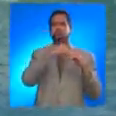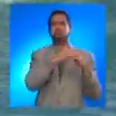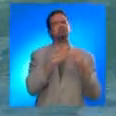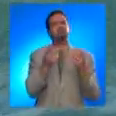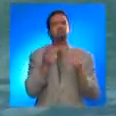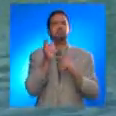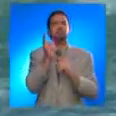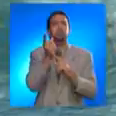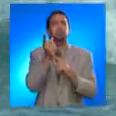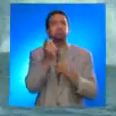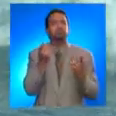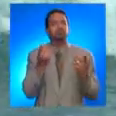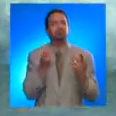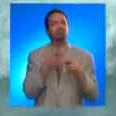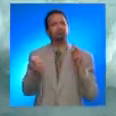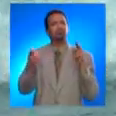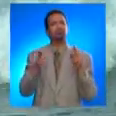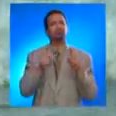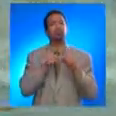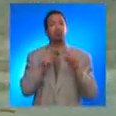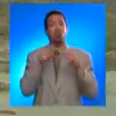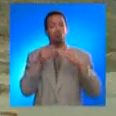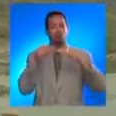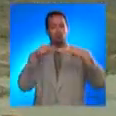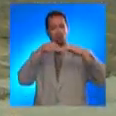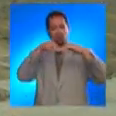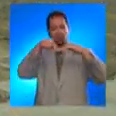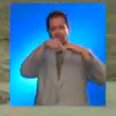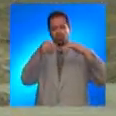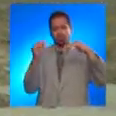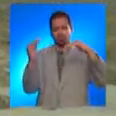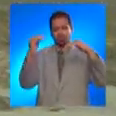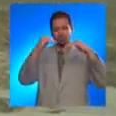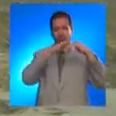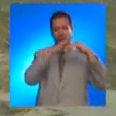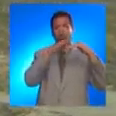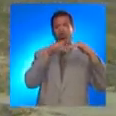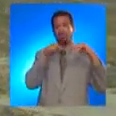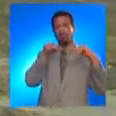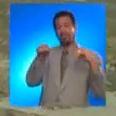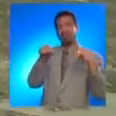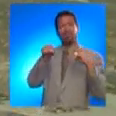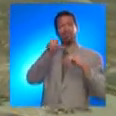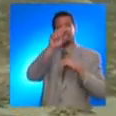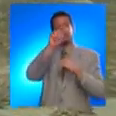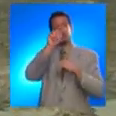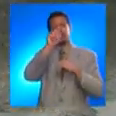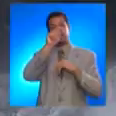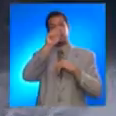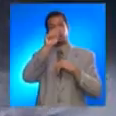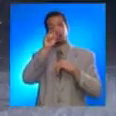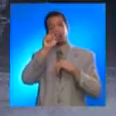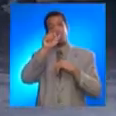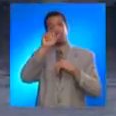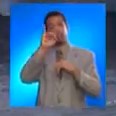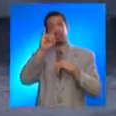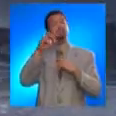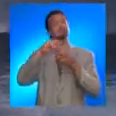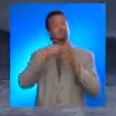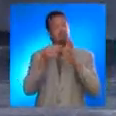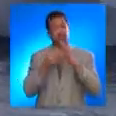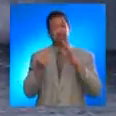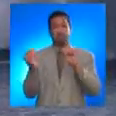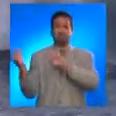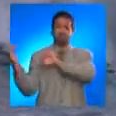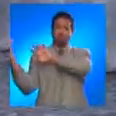in the same direction for a few seconds and is no deeper than a few feet, tsunami waves affect the entire column of water